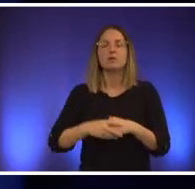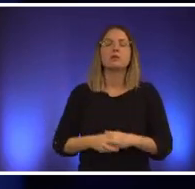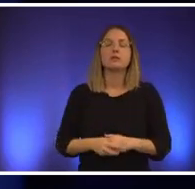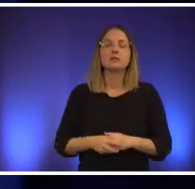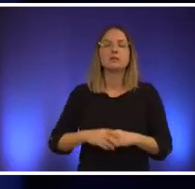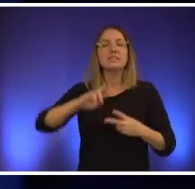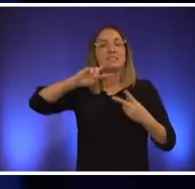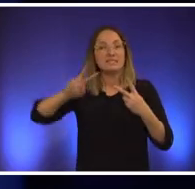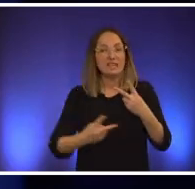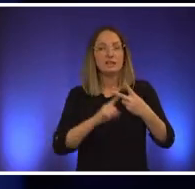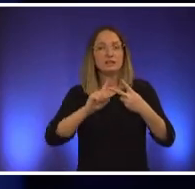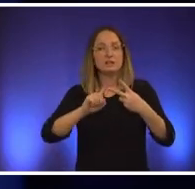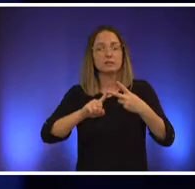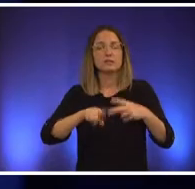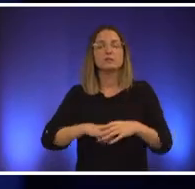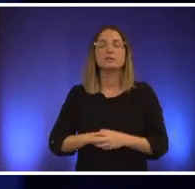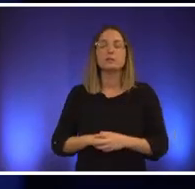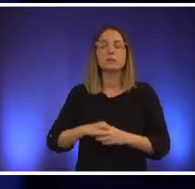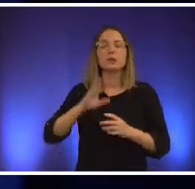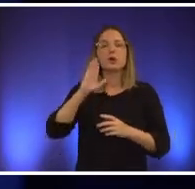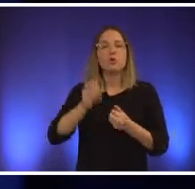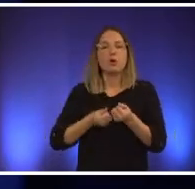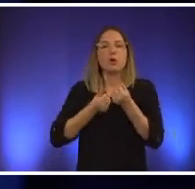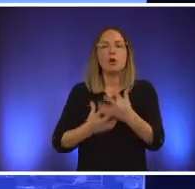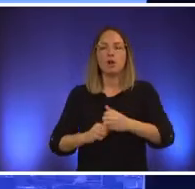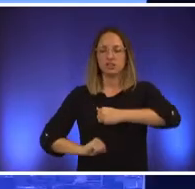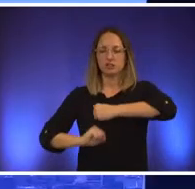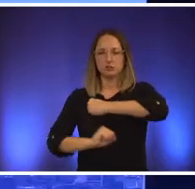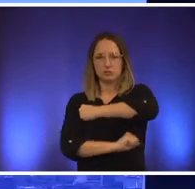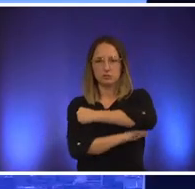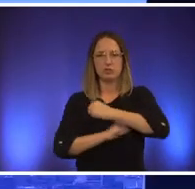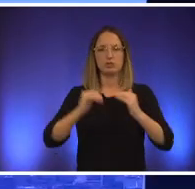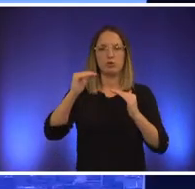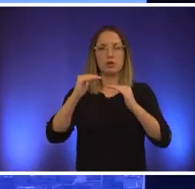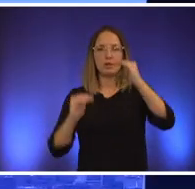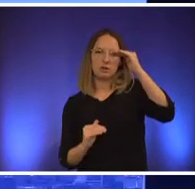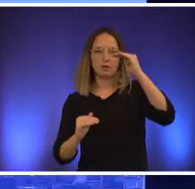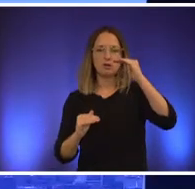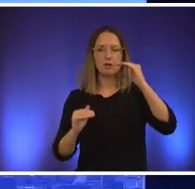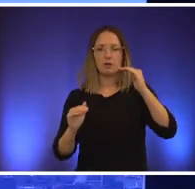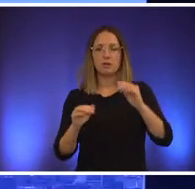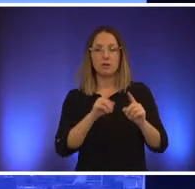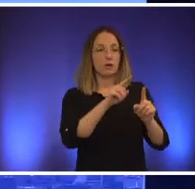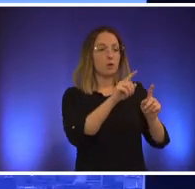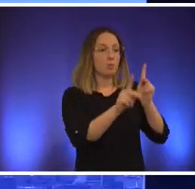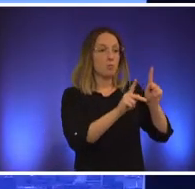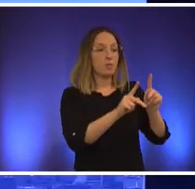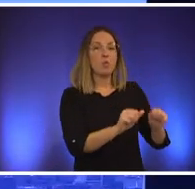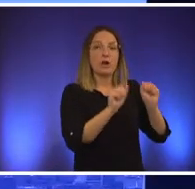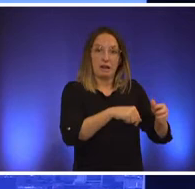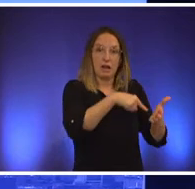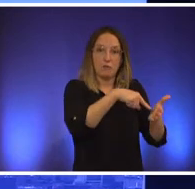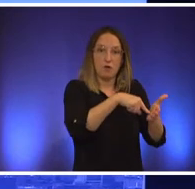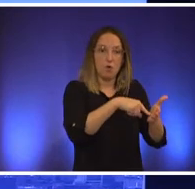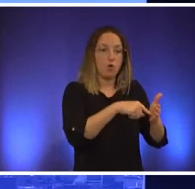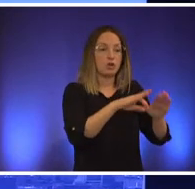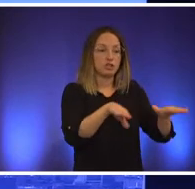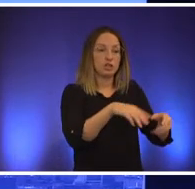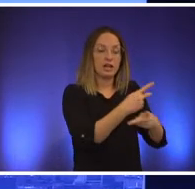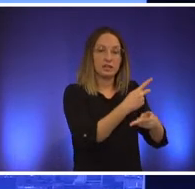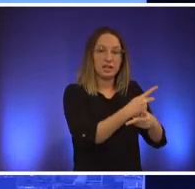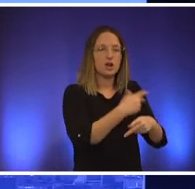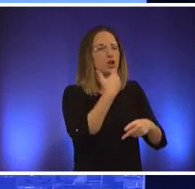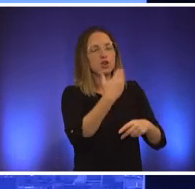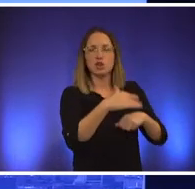creates a structural inequity between those who can afford child care and get good early childhood